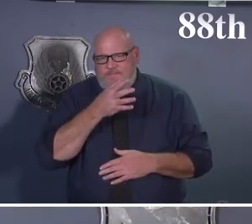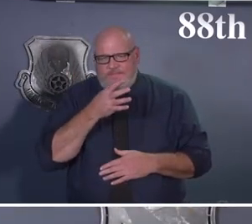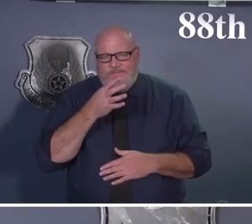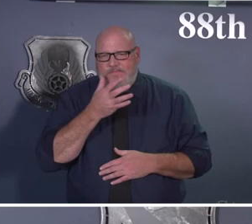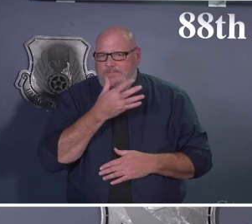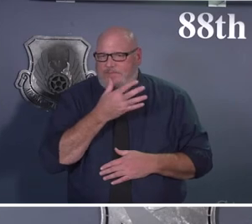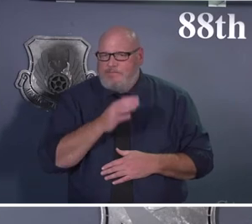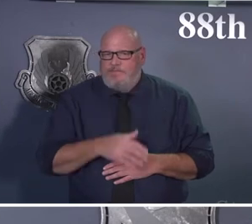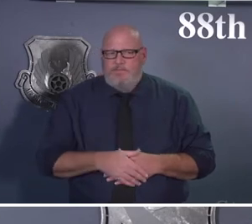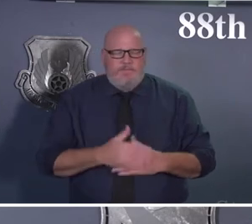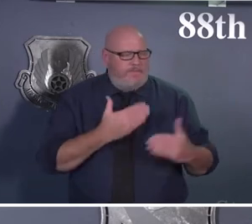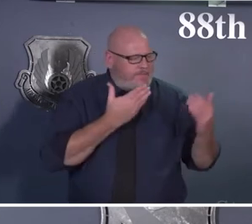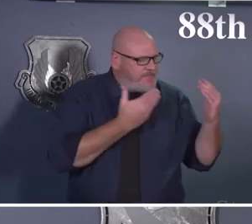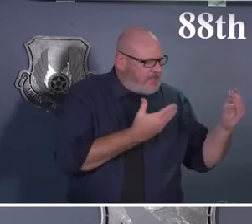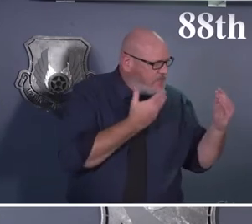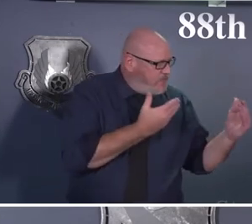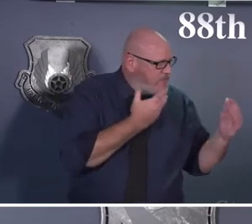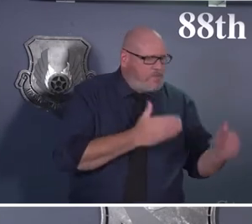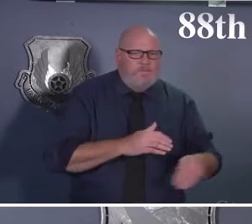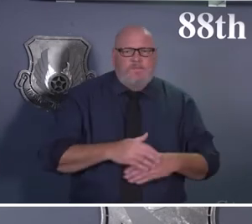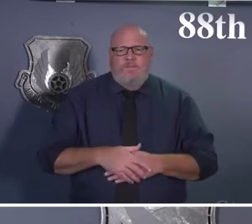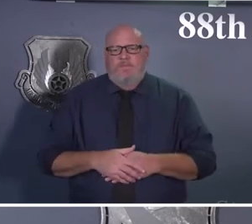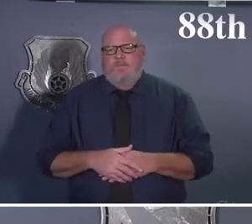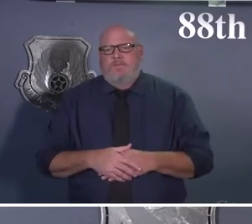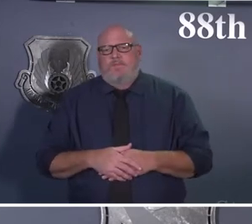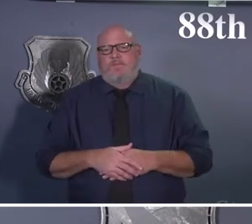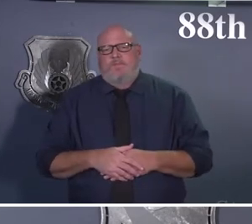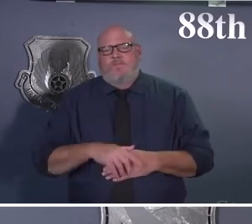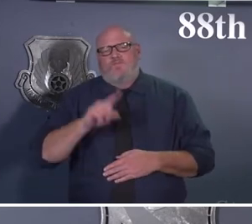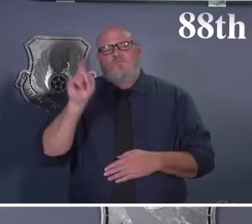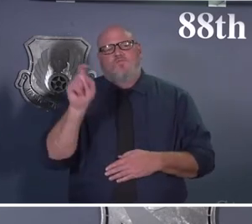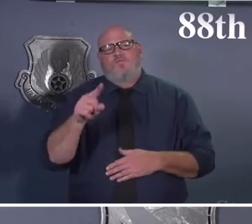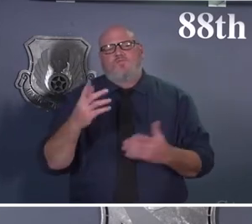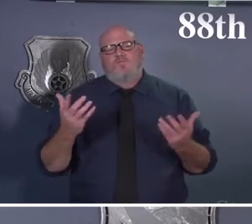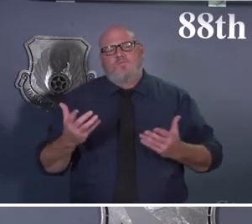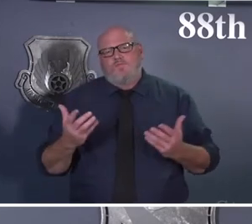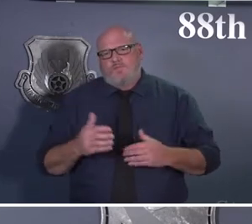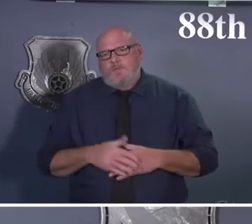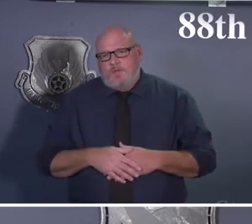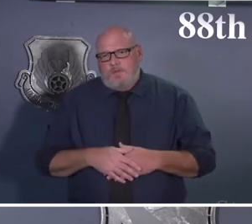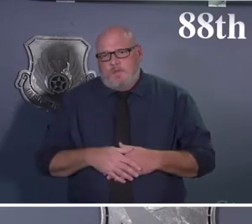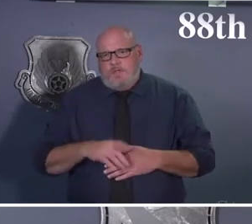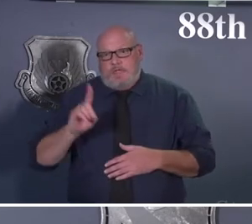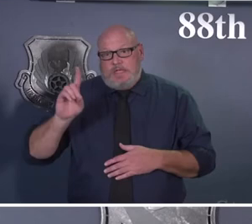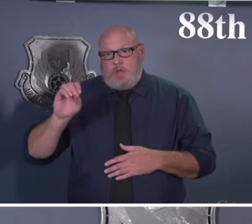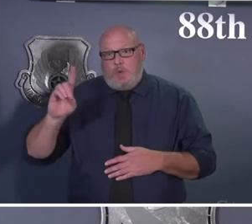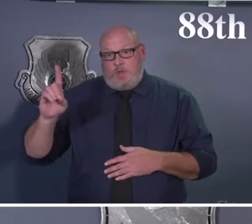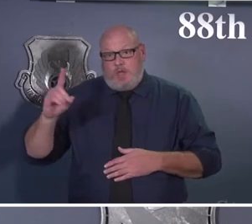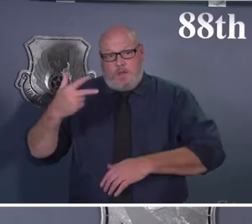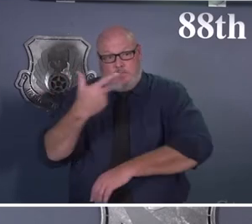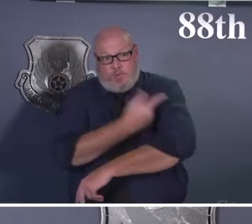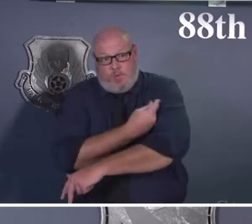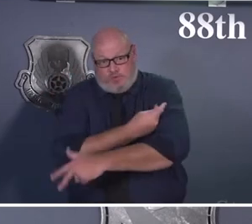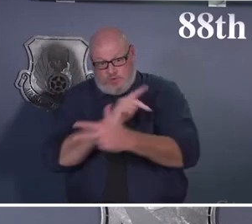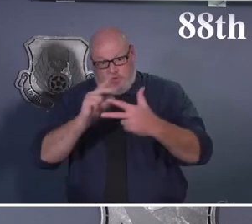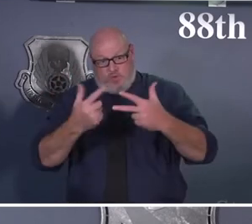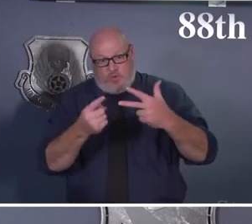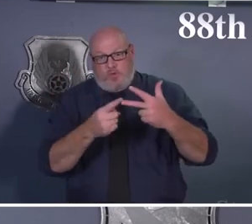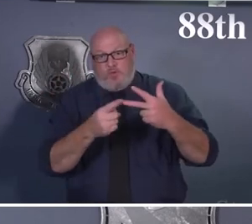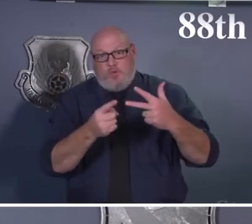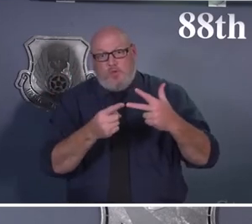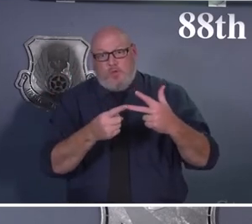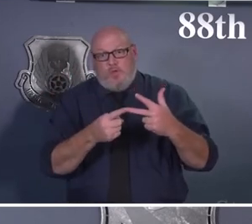Thank you, sir. Hey, sir. First question. What is DOD's position on booster shots, and do booster shots alter the term fully